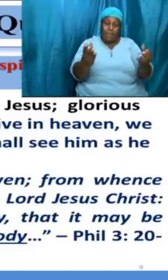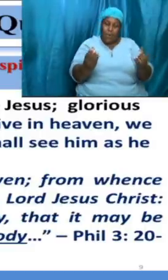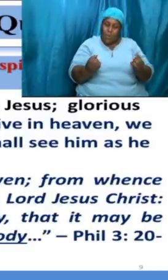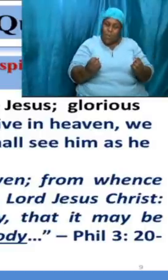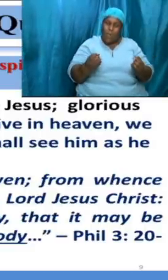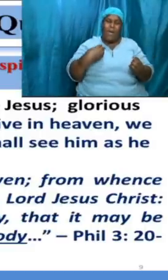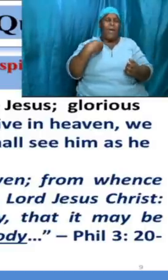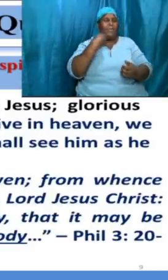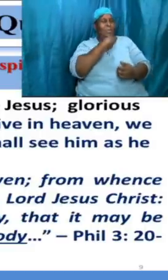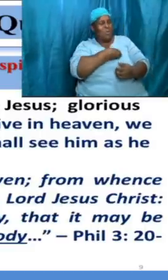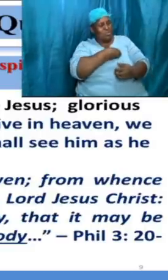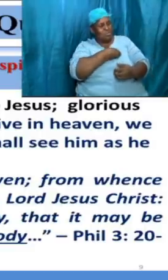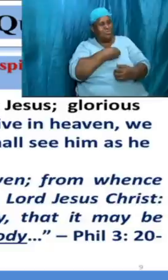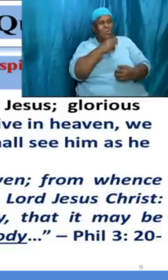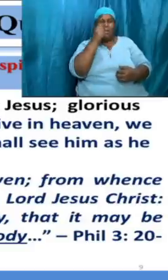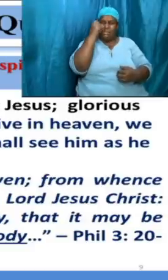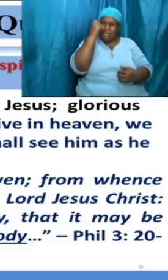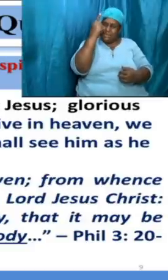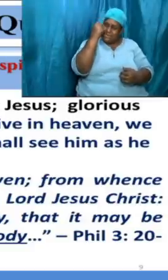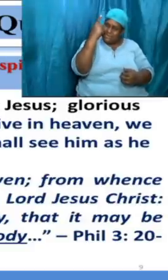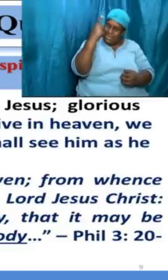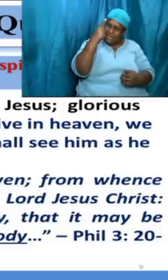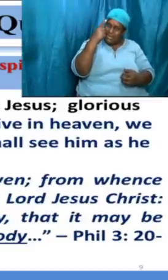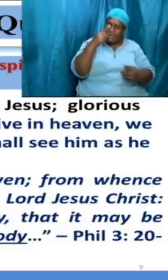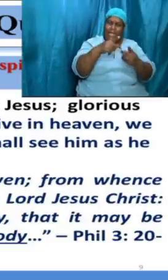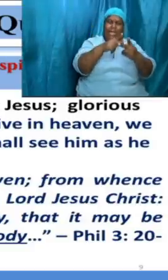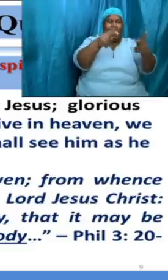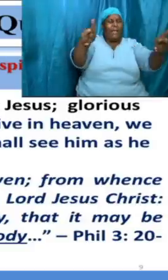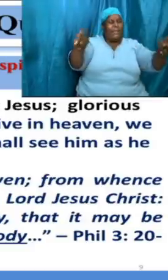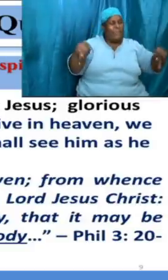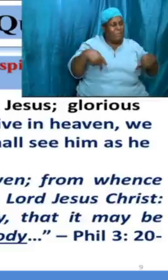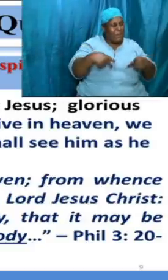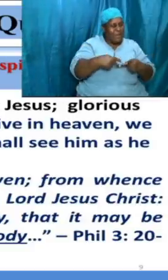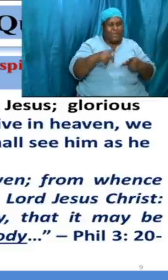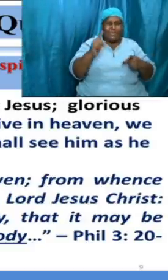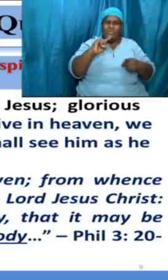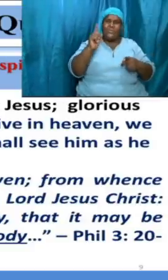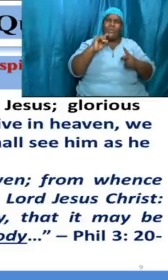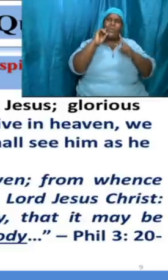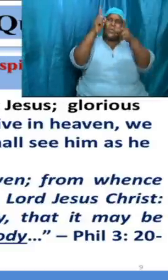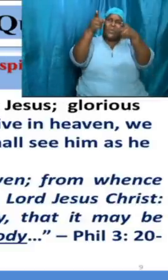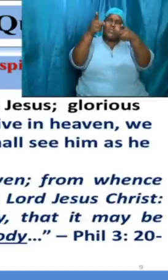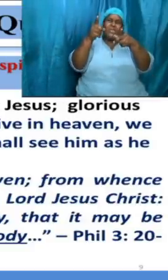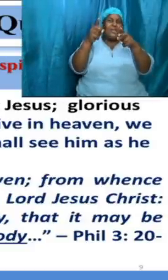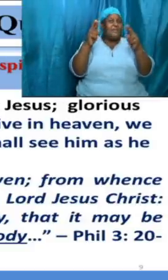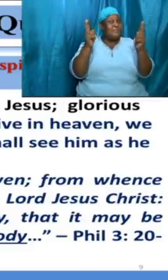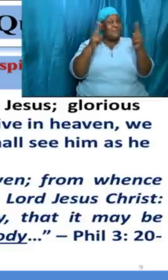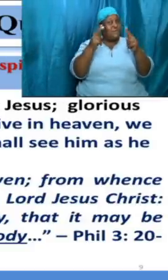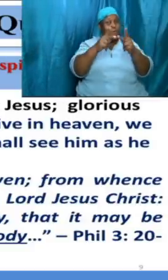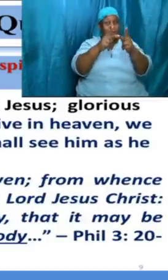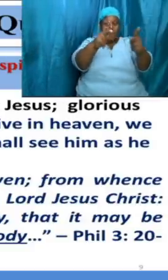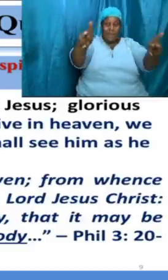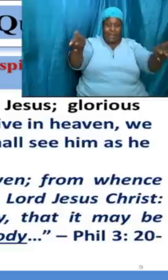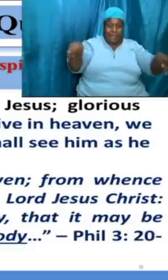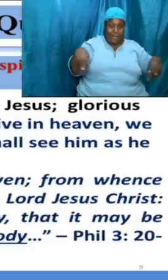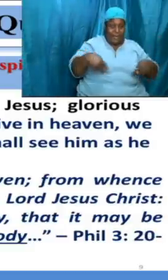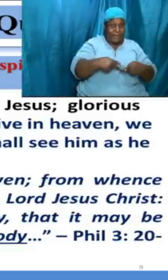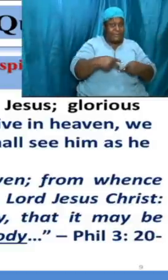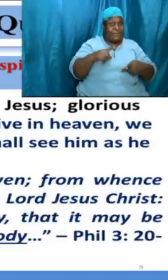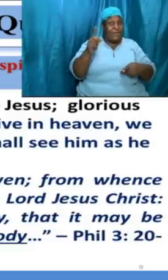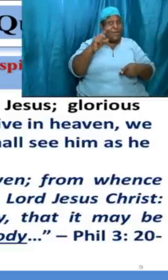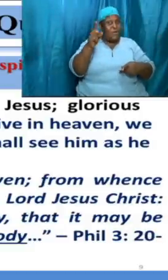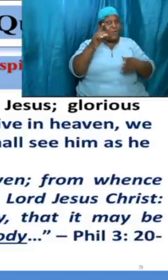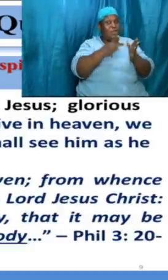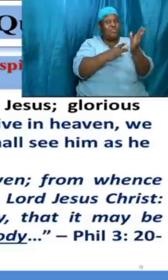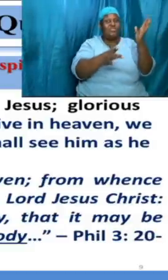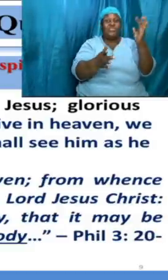that the place where we are going is the very place where jesus is even at